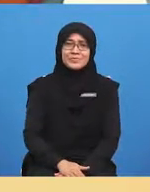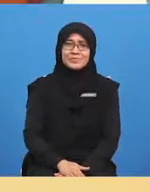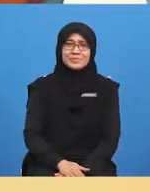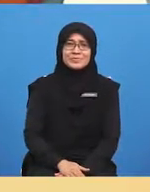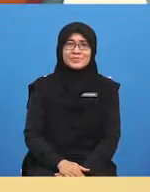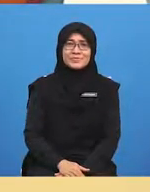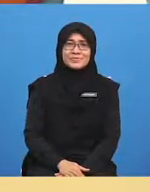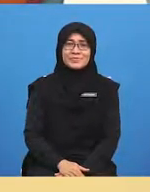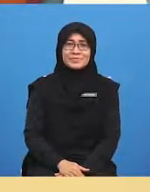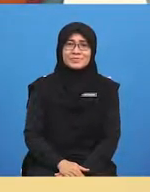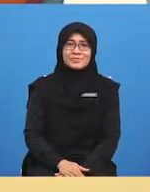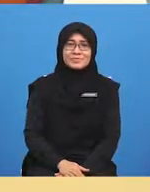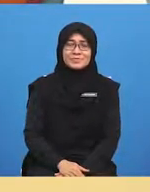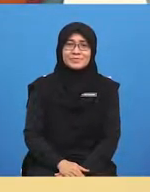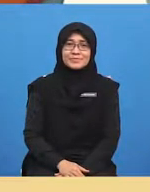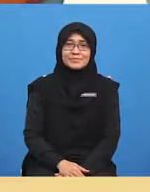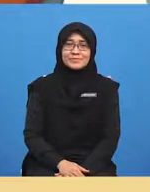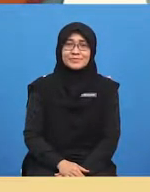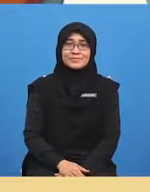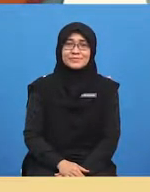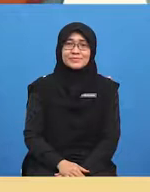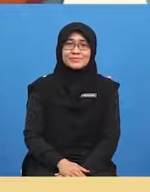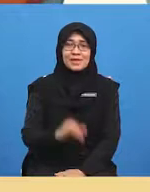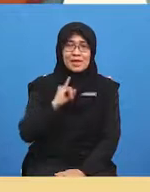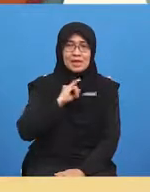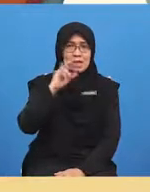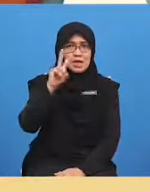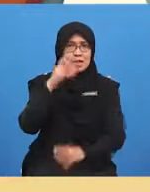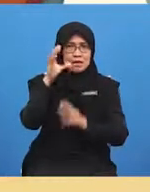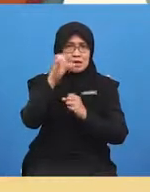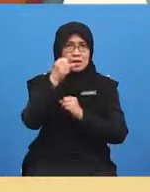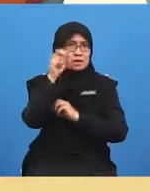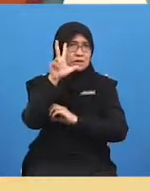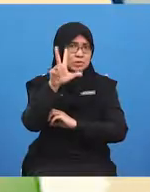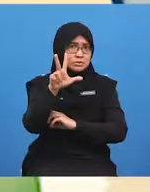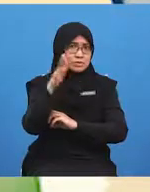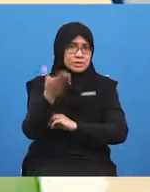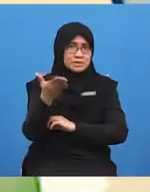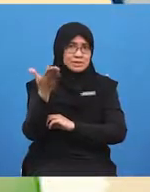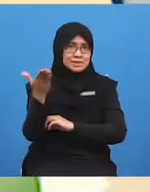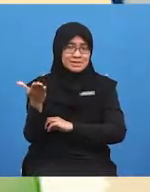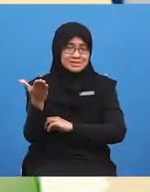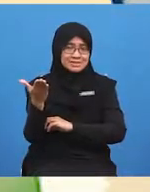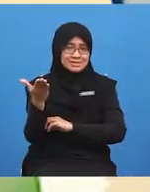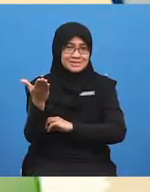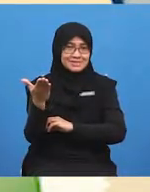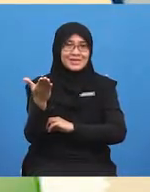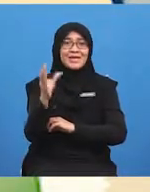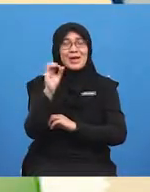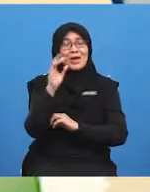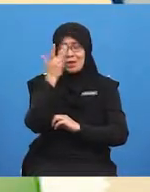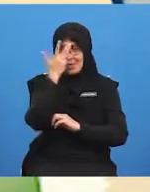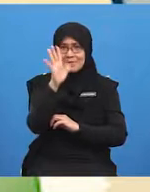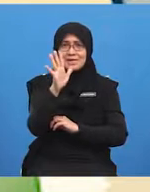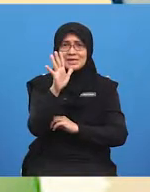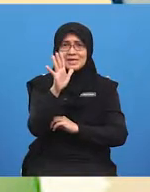that away for later but i've got our three things brilliant so boys and